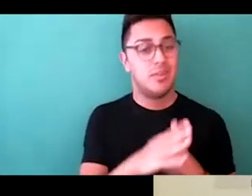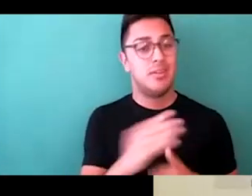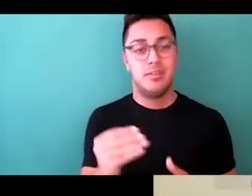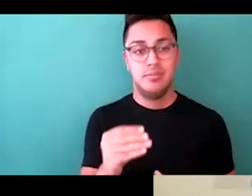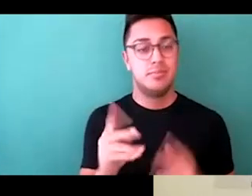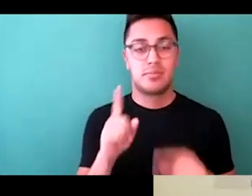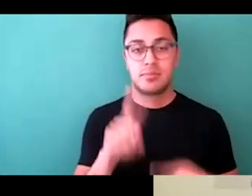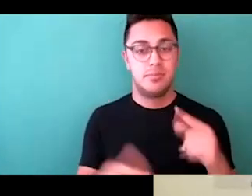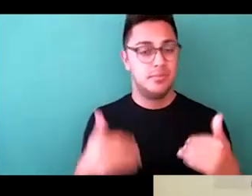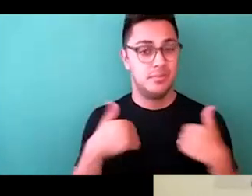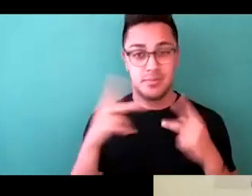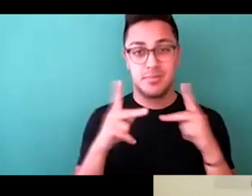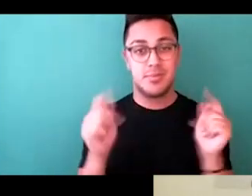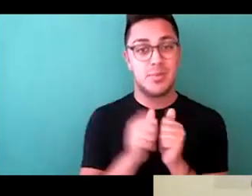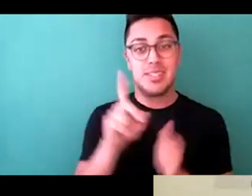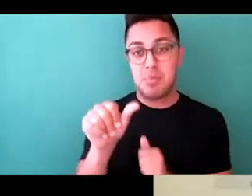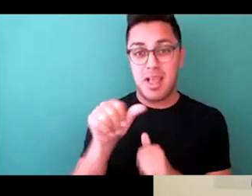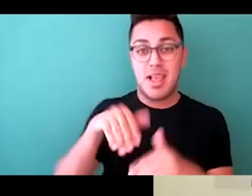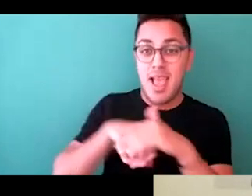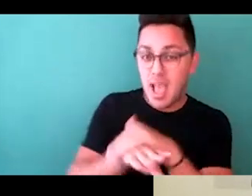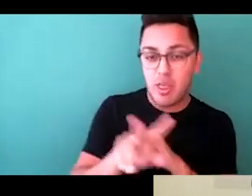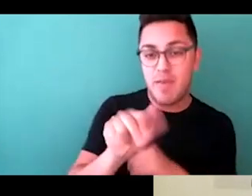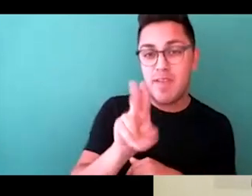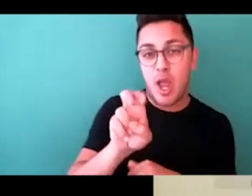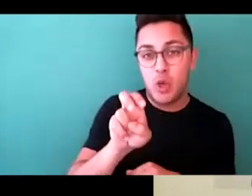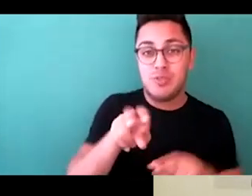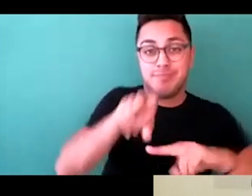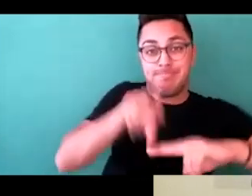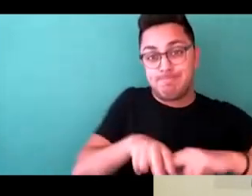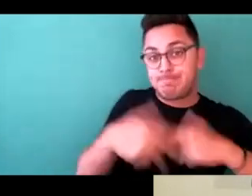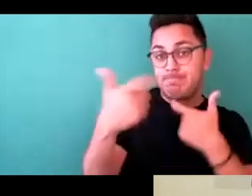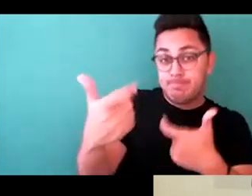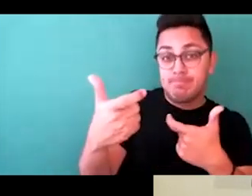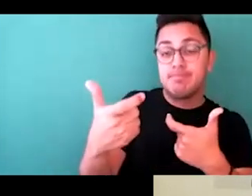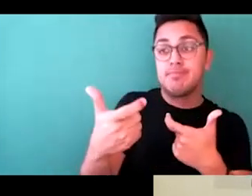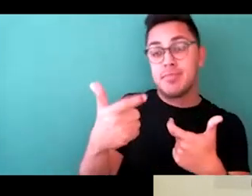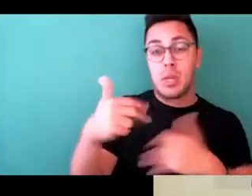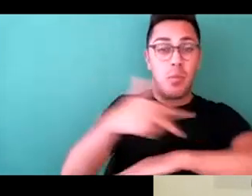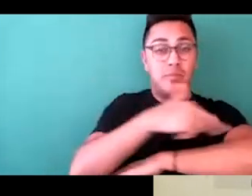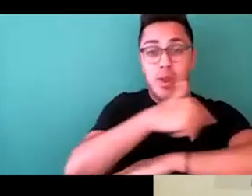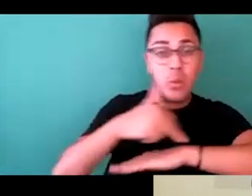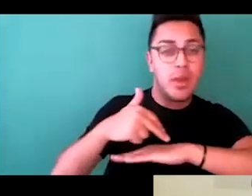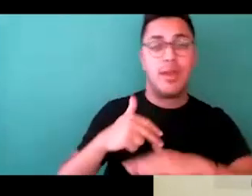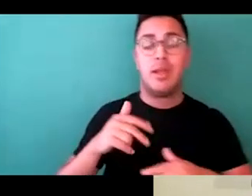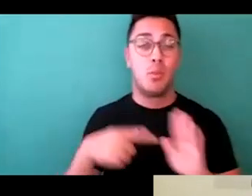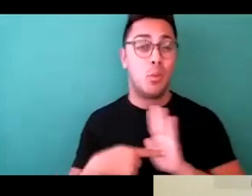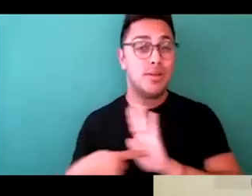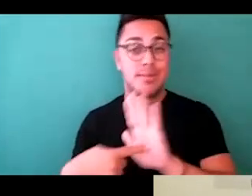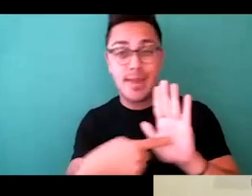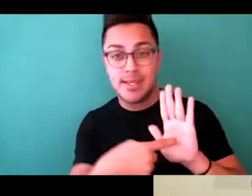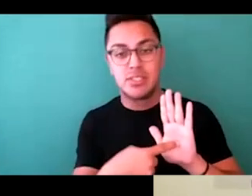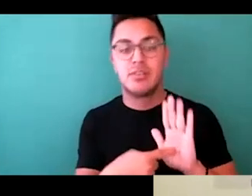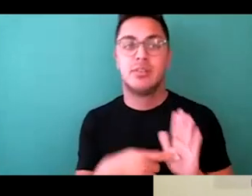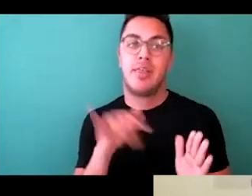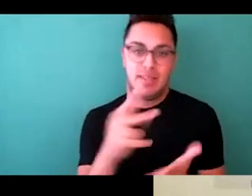disabilities enter the venue to be able to participate in a presentation or a fashion show, that's a